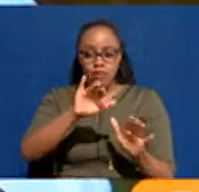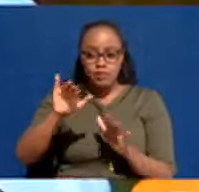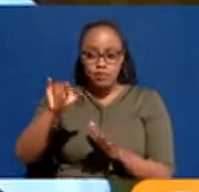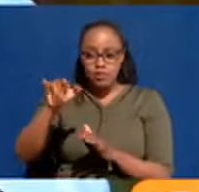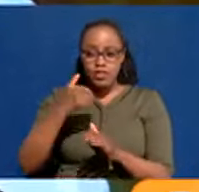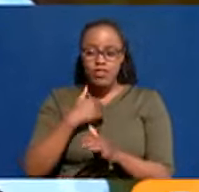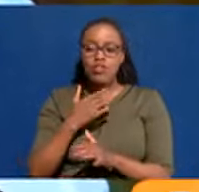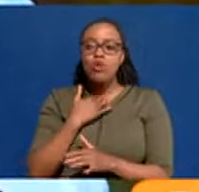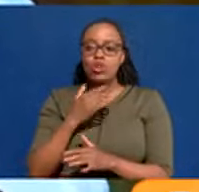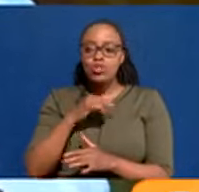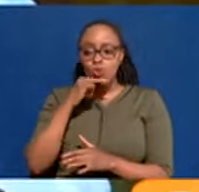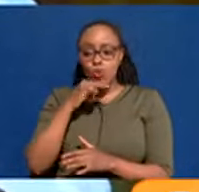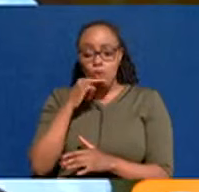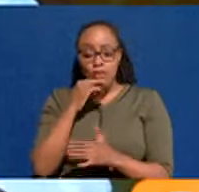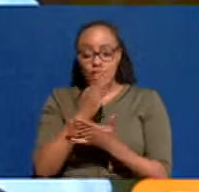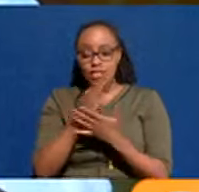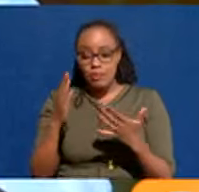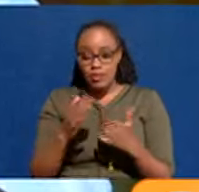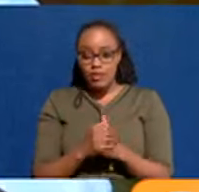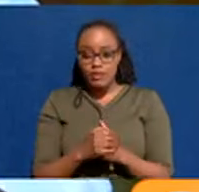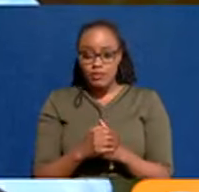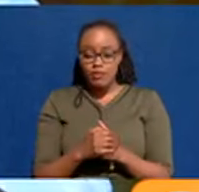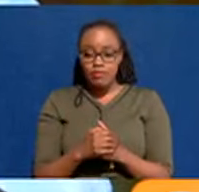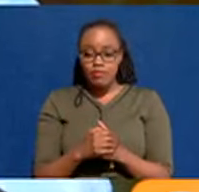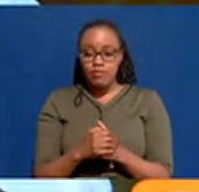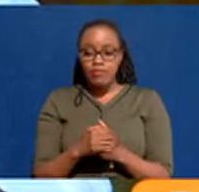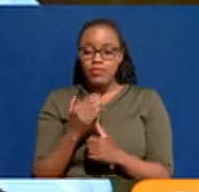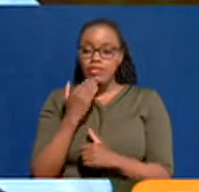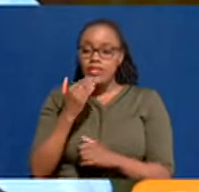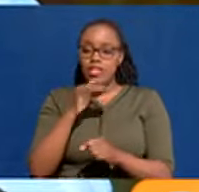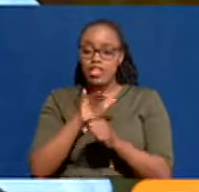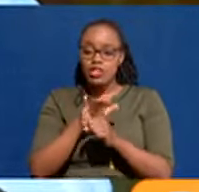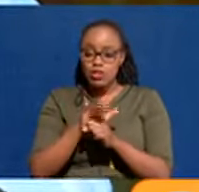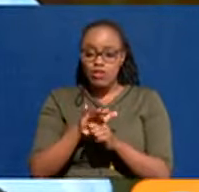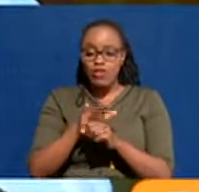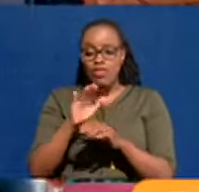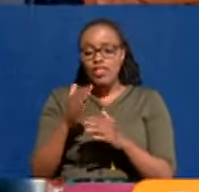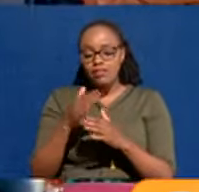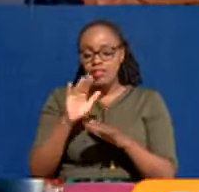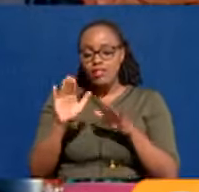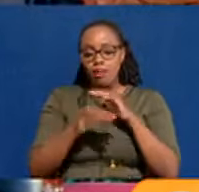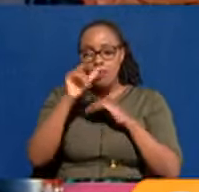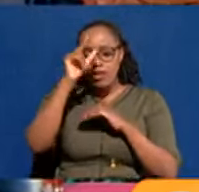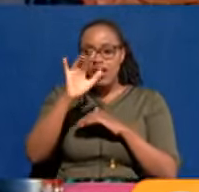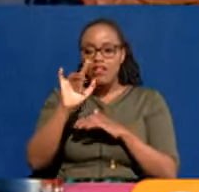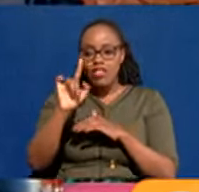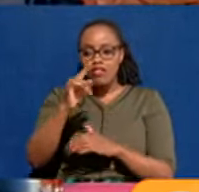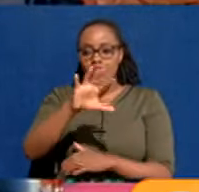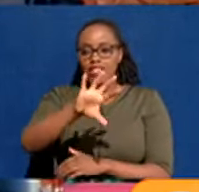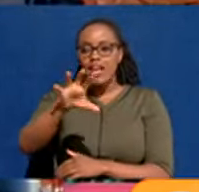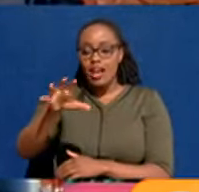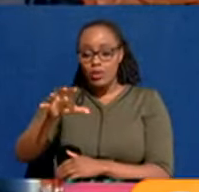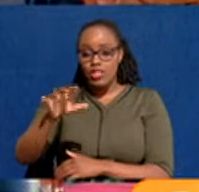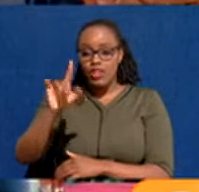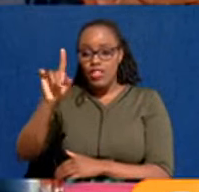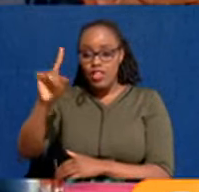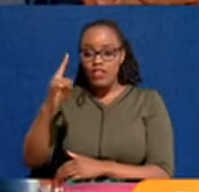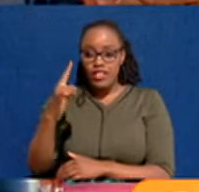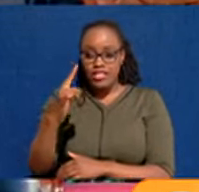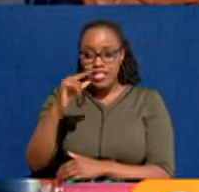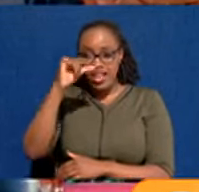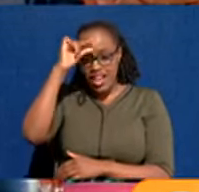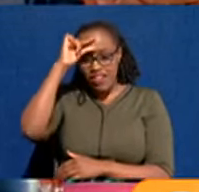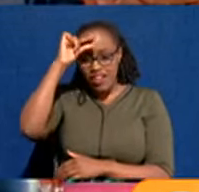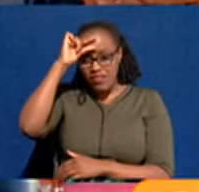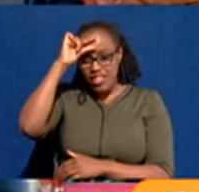You want to jump in, Gabay? That must be emphasized. Yeah. And thank you so much, DG. We're the first county. Actually, we're the first government.